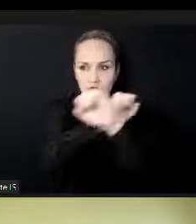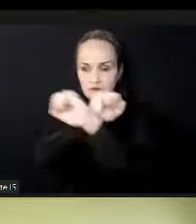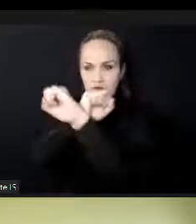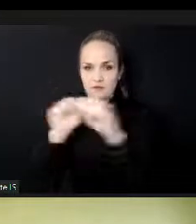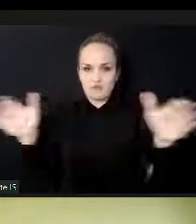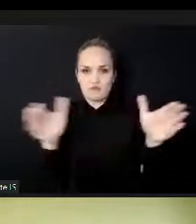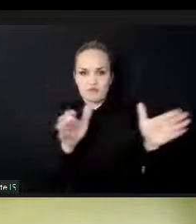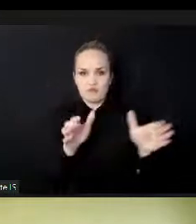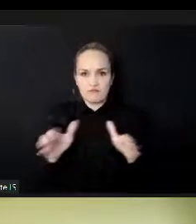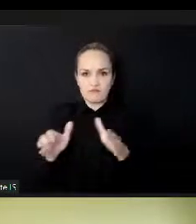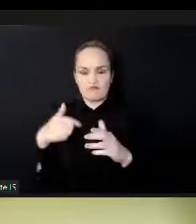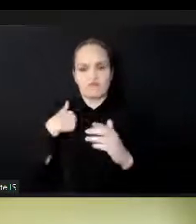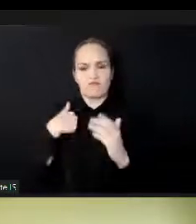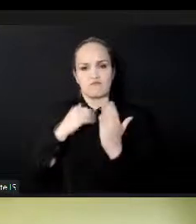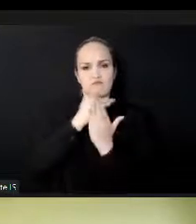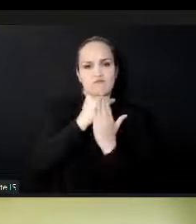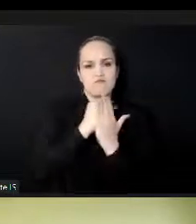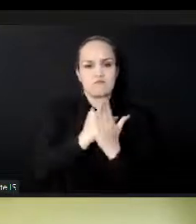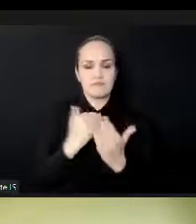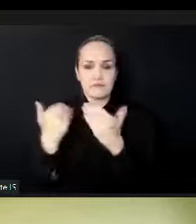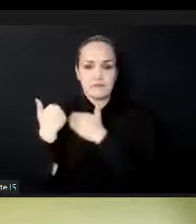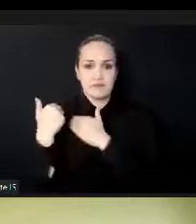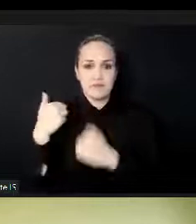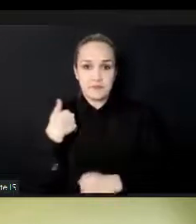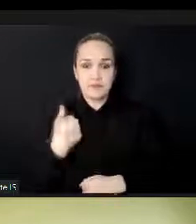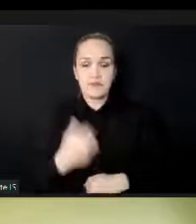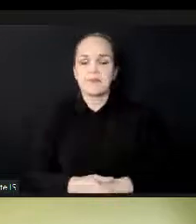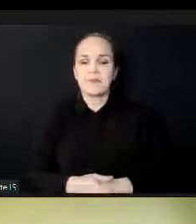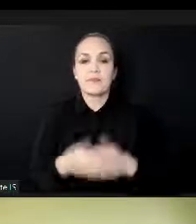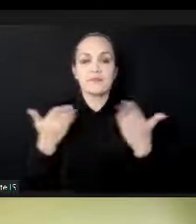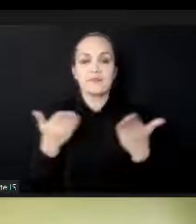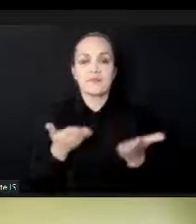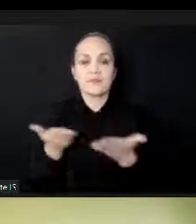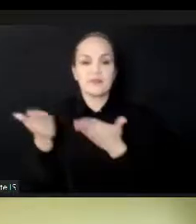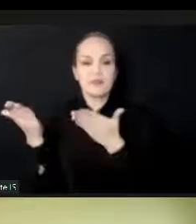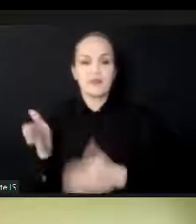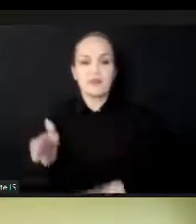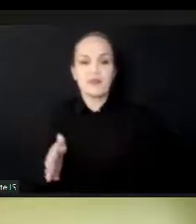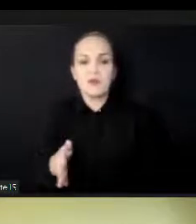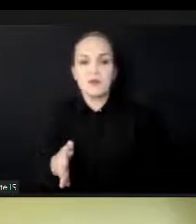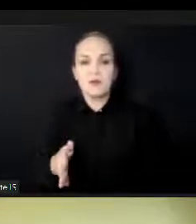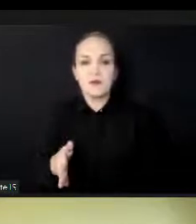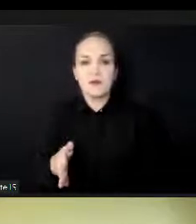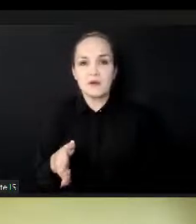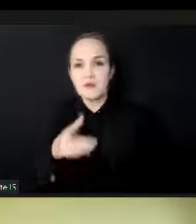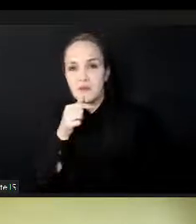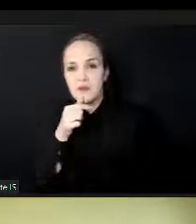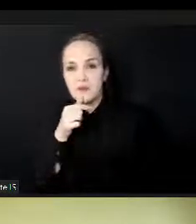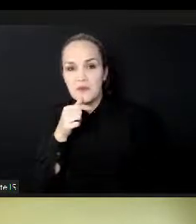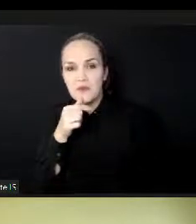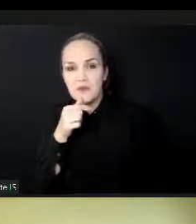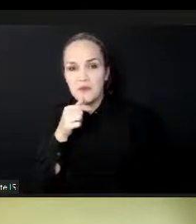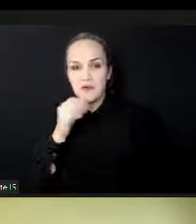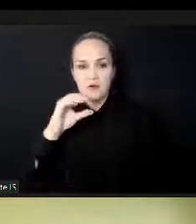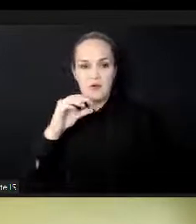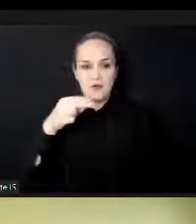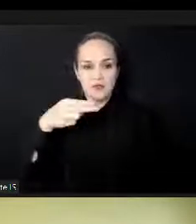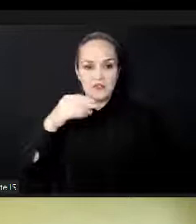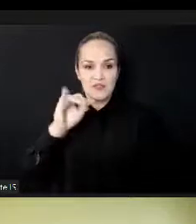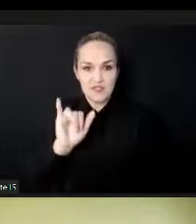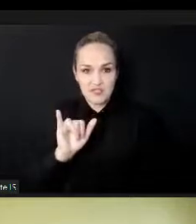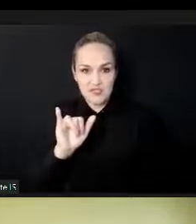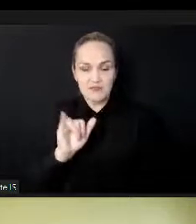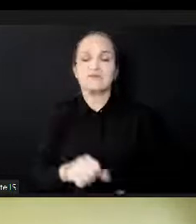Chi? I hope I pronounced that right. Hi, everyone. My name is Chi